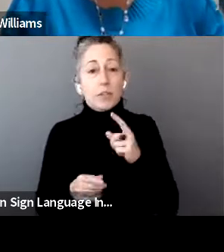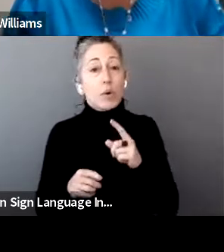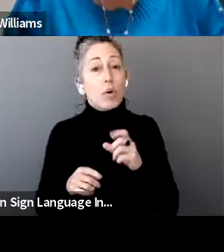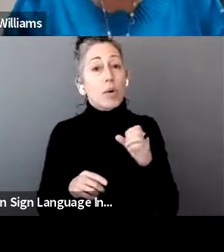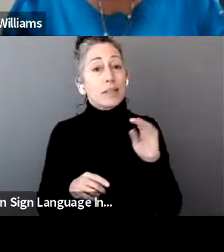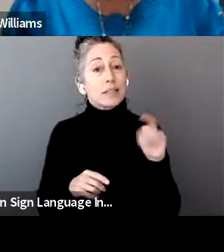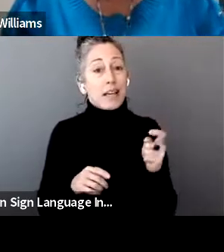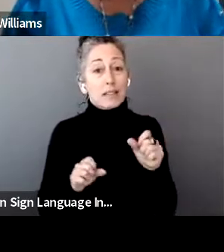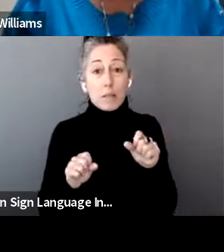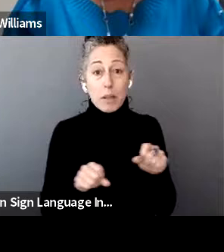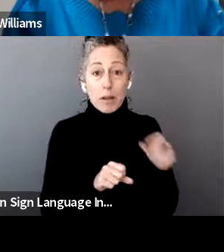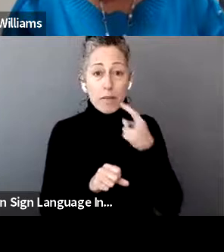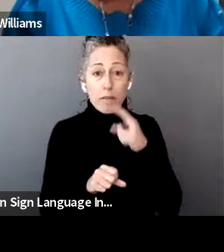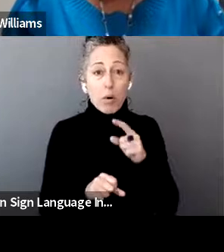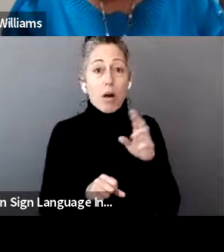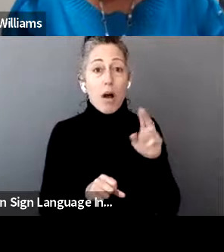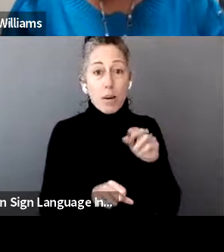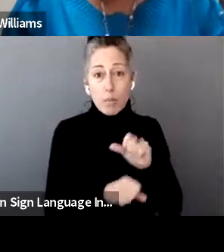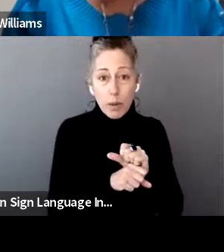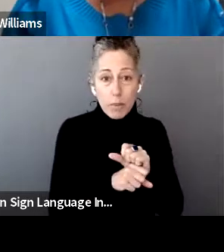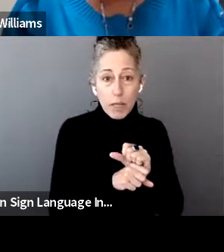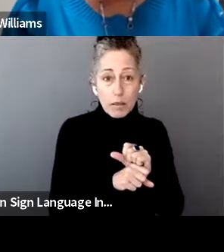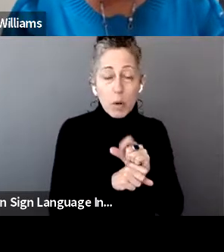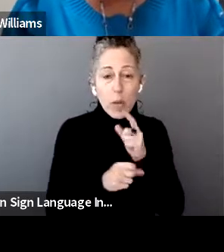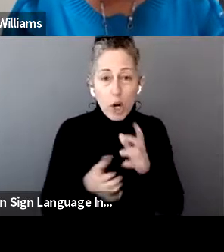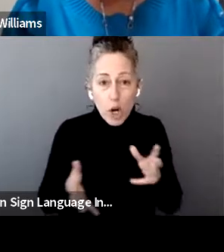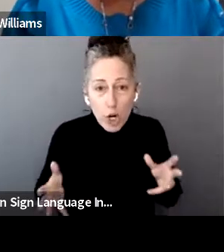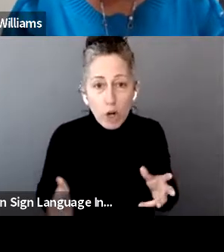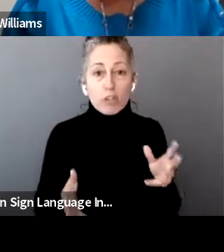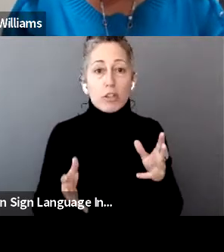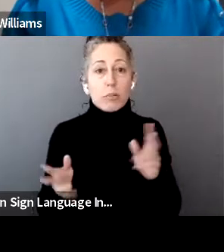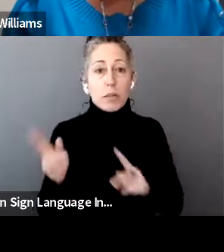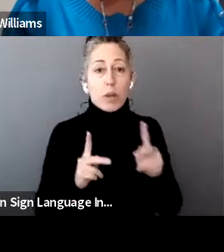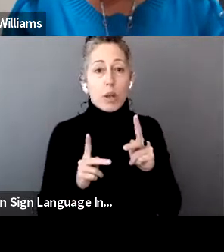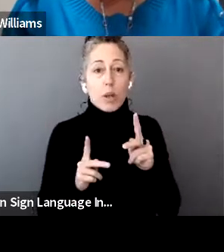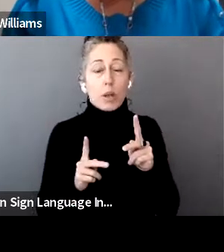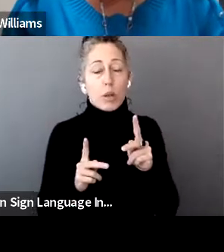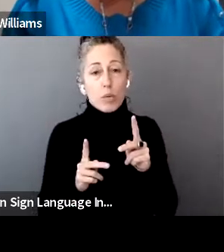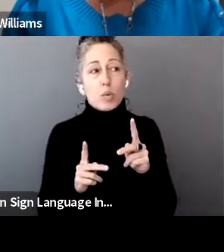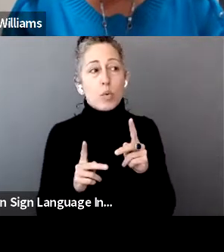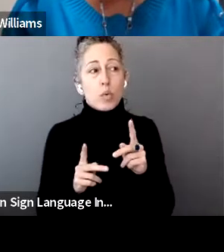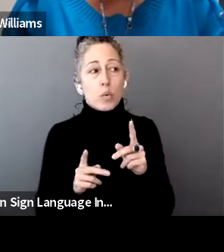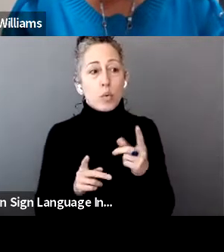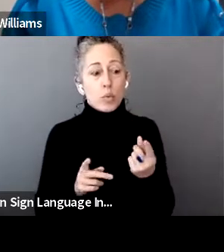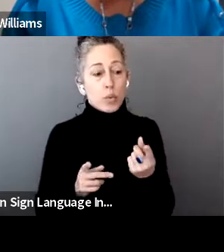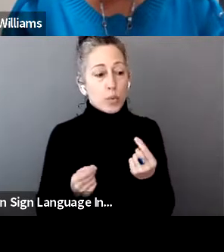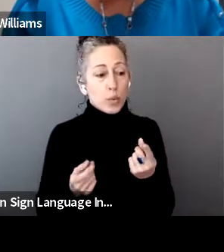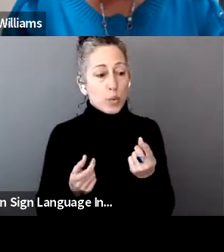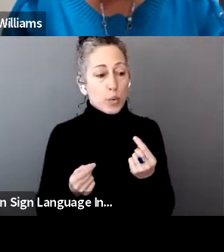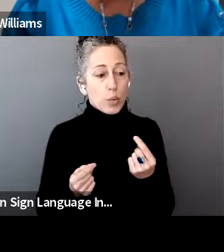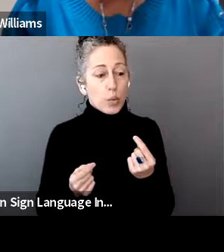taxability of unemployment, we're urging taxpayers to pause,